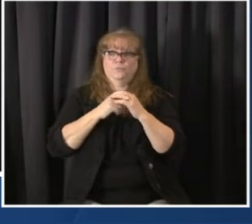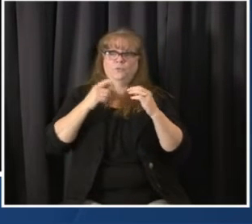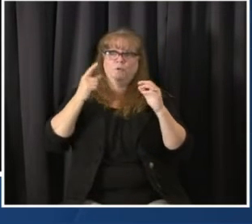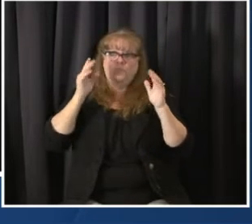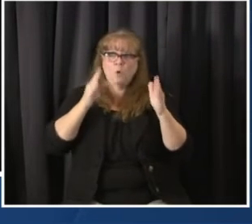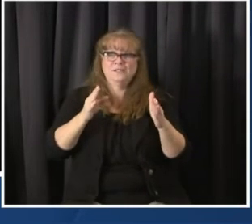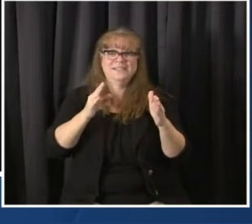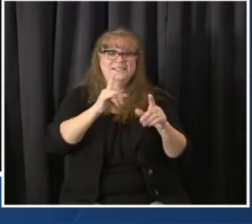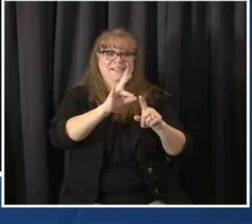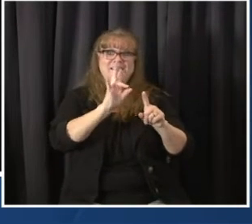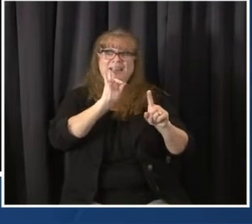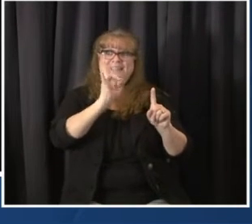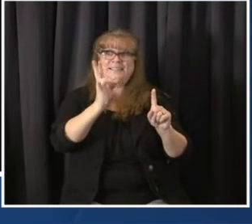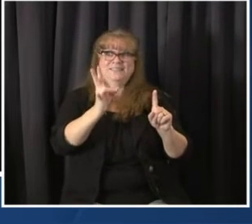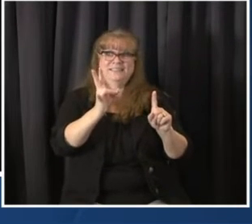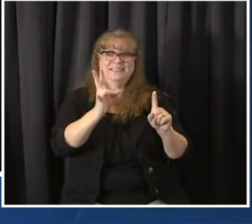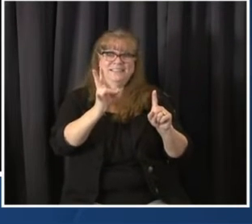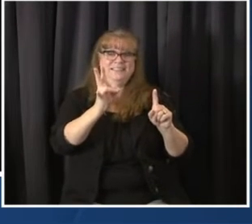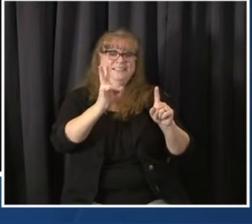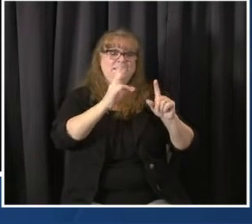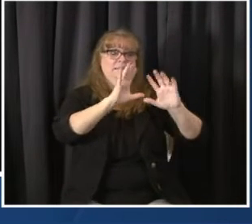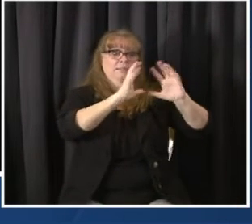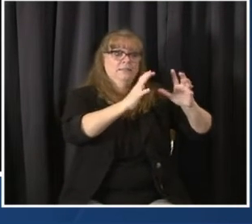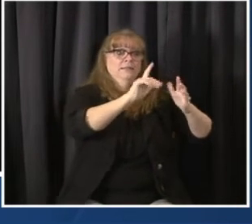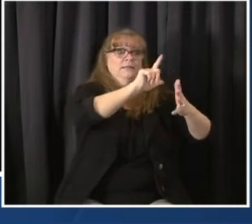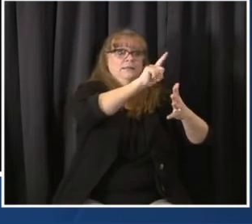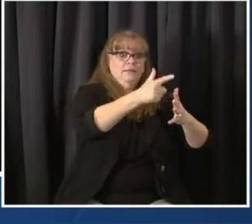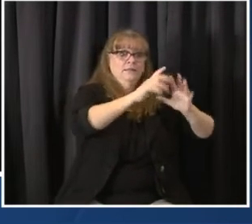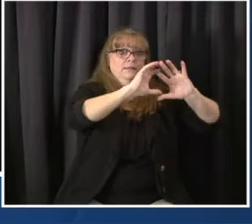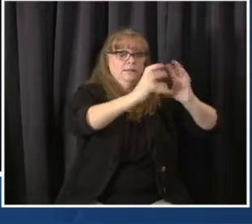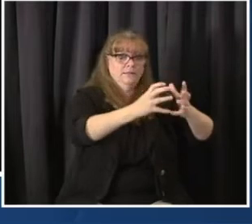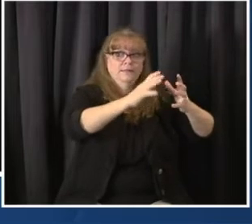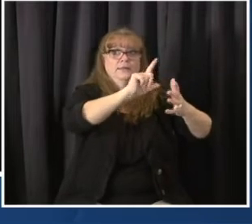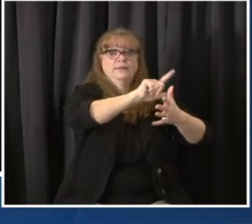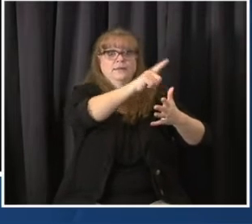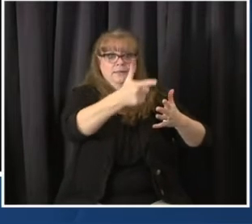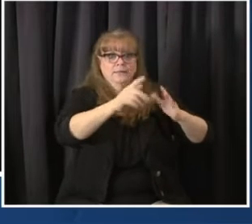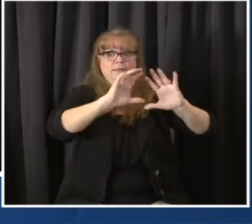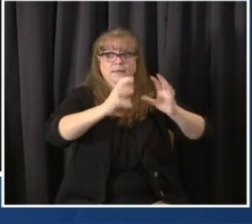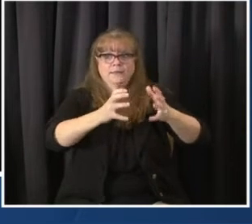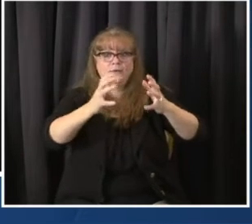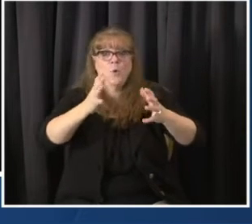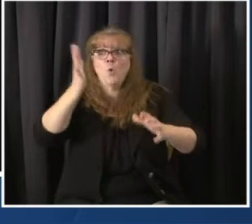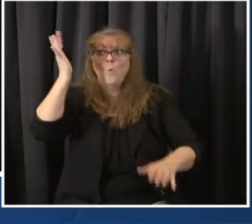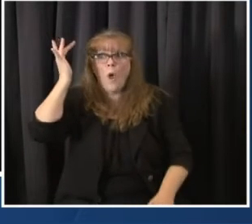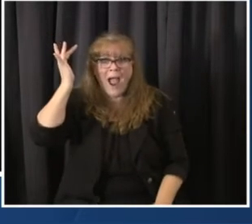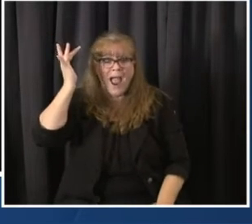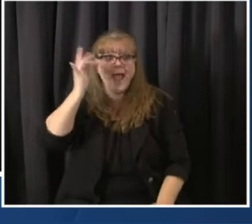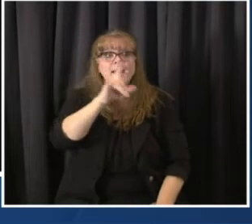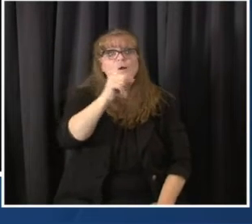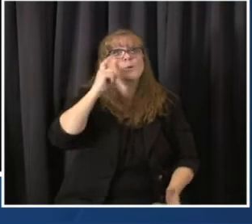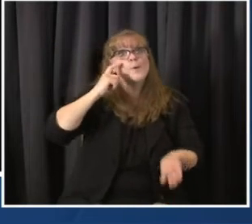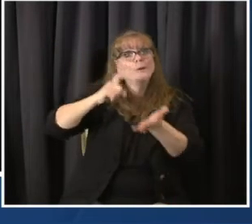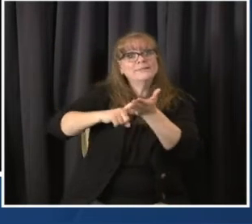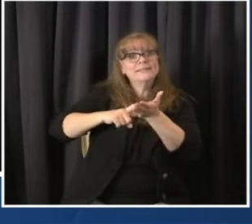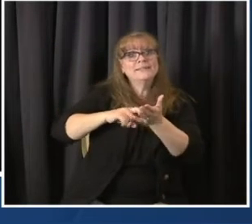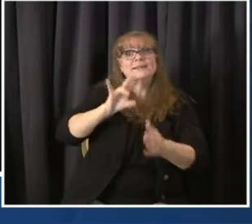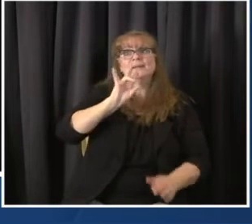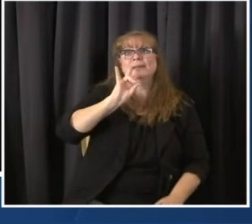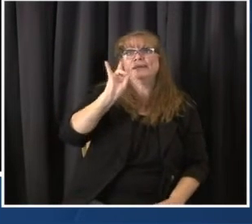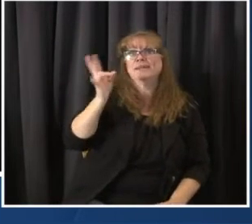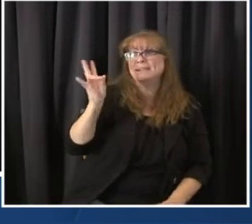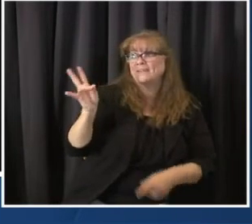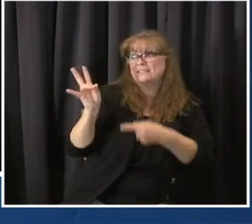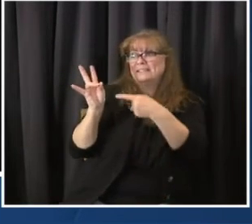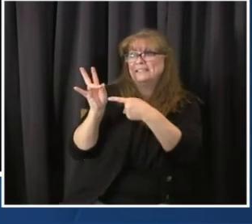that. People age 70 and up represent more than three quarters of COVID deaths in our state. 78% of